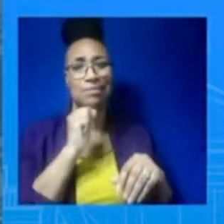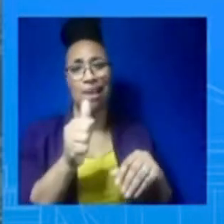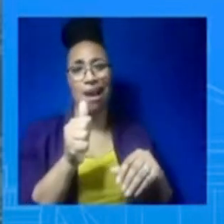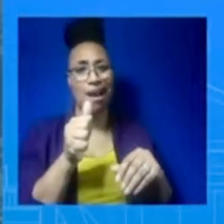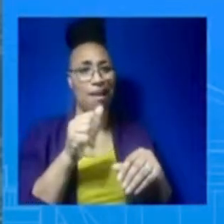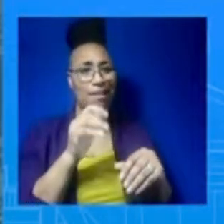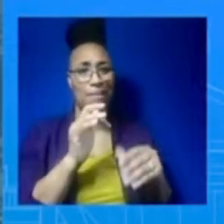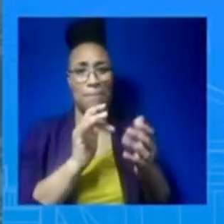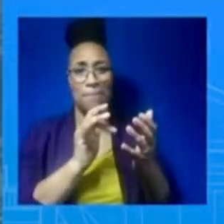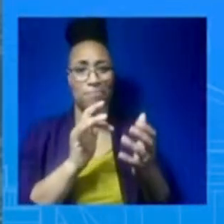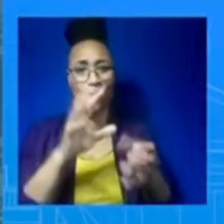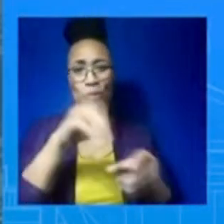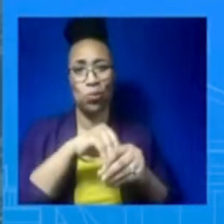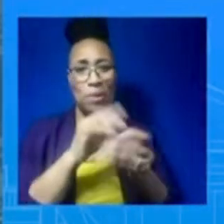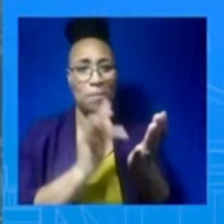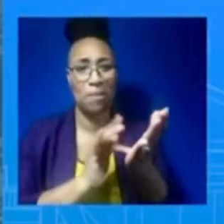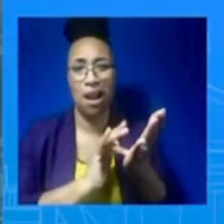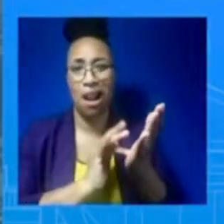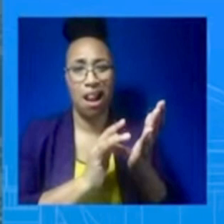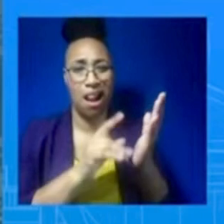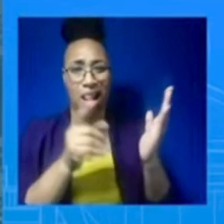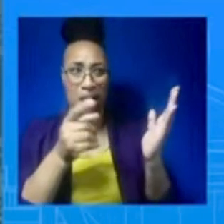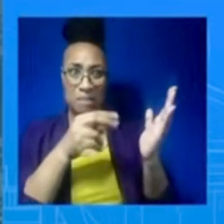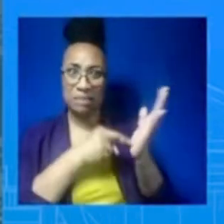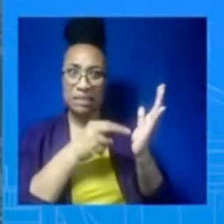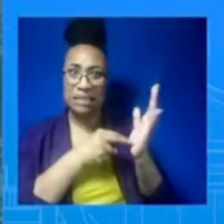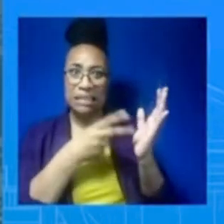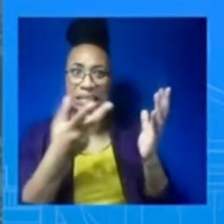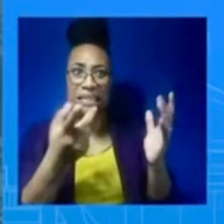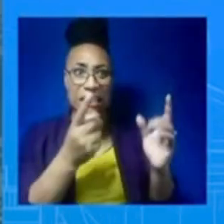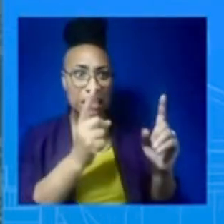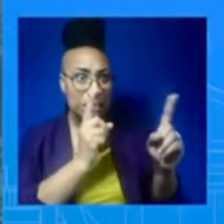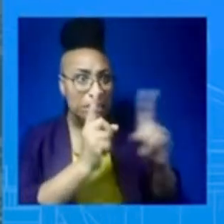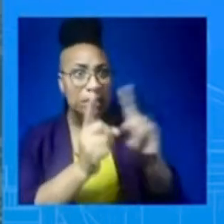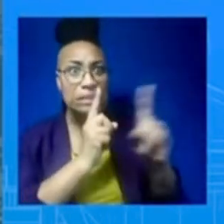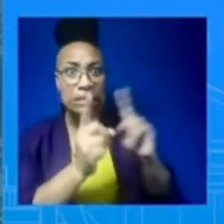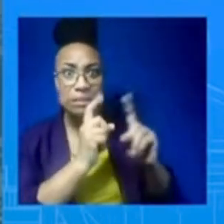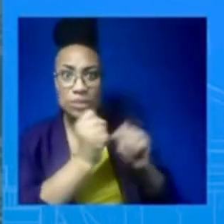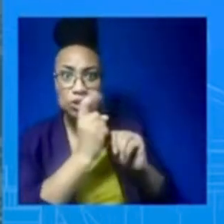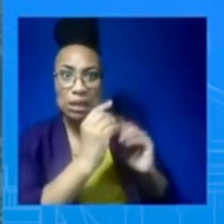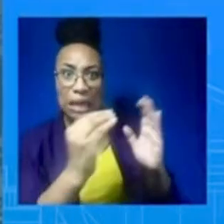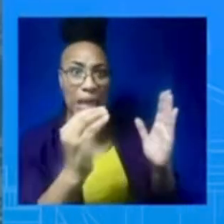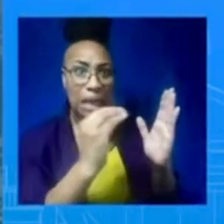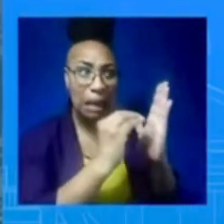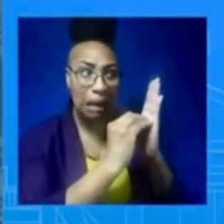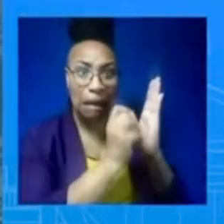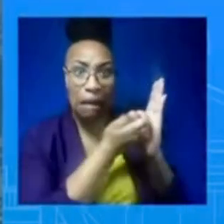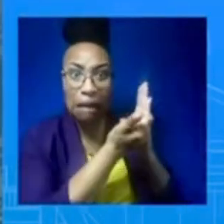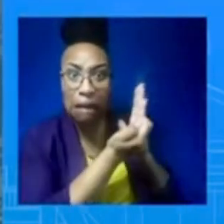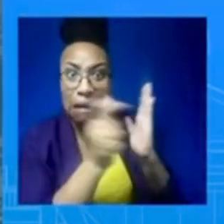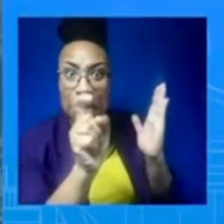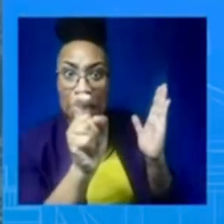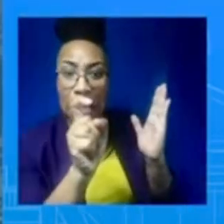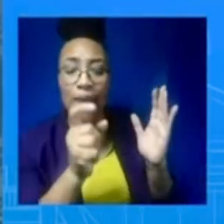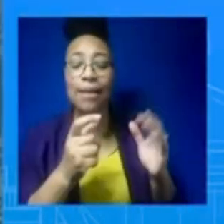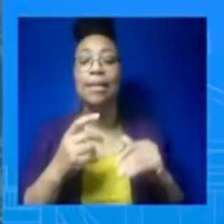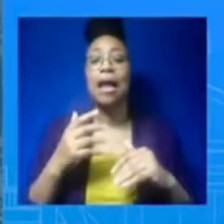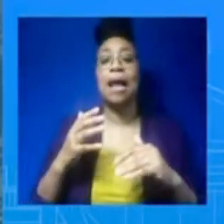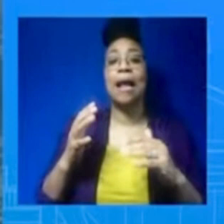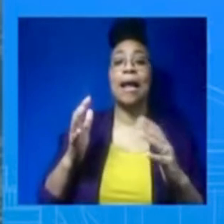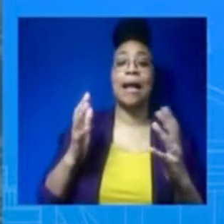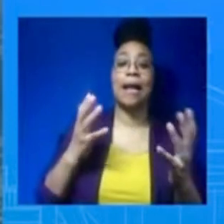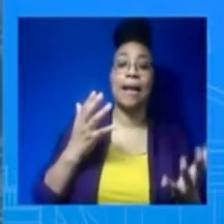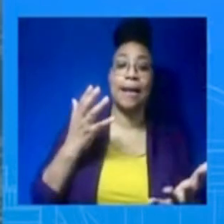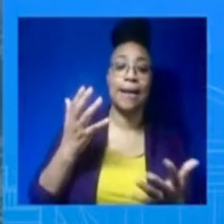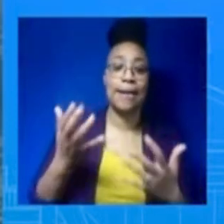the Senator. So I'll first say this, that the President congratulates Senator Scott on joining the post